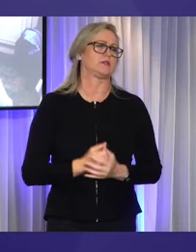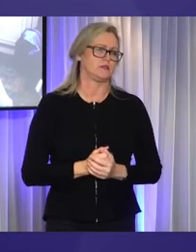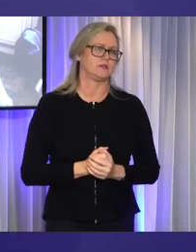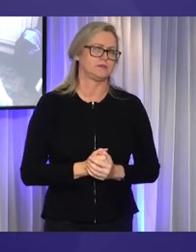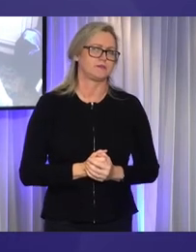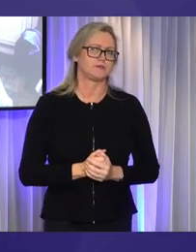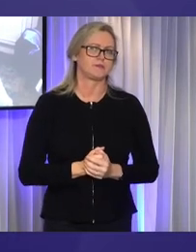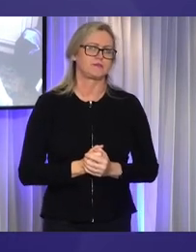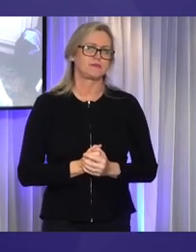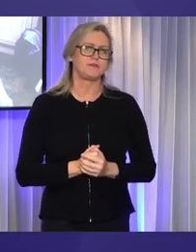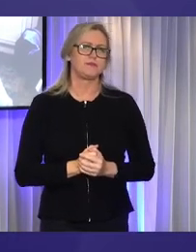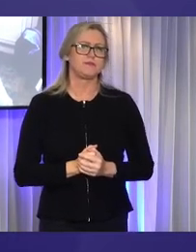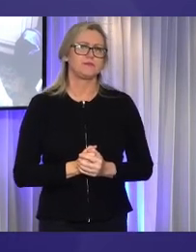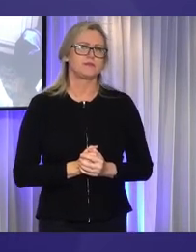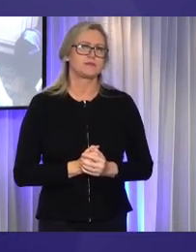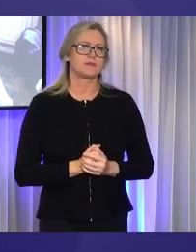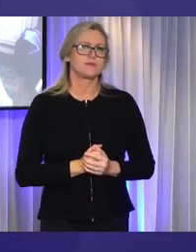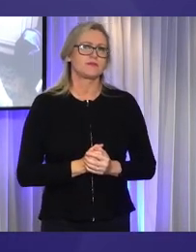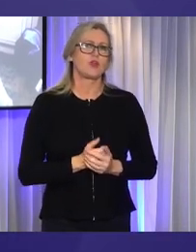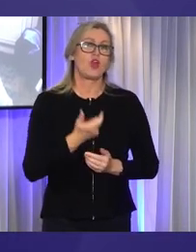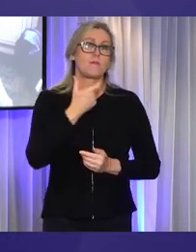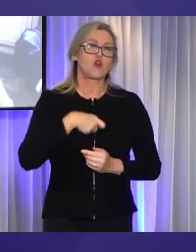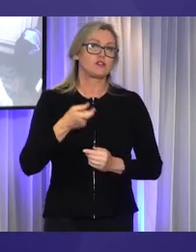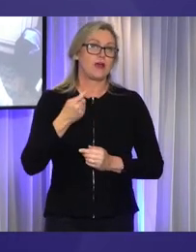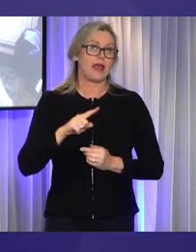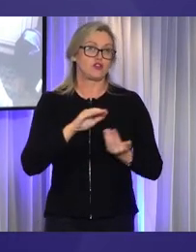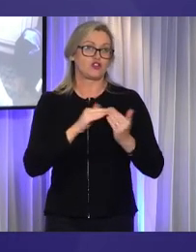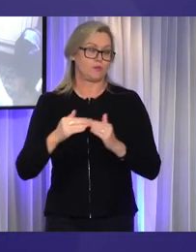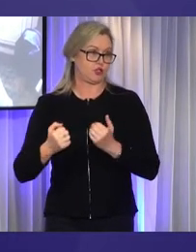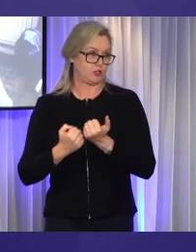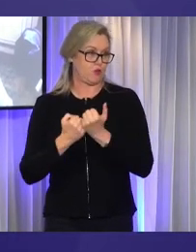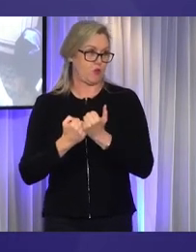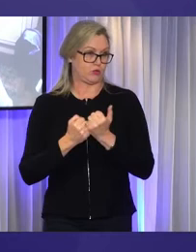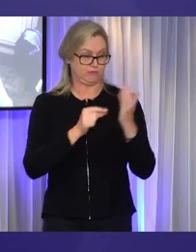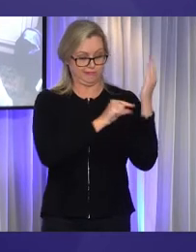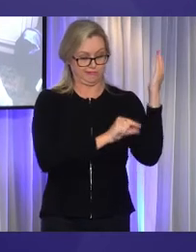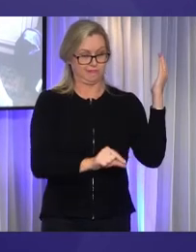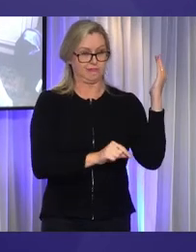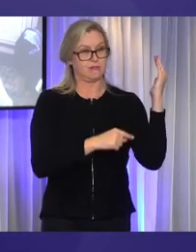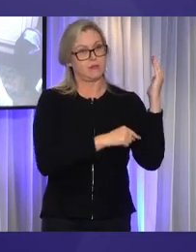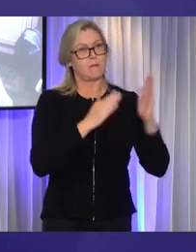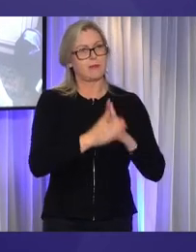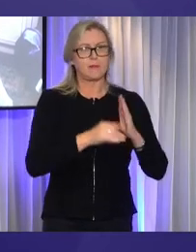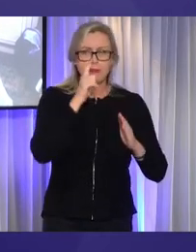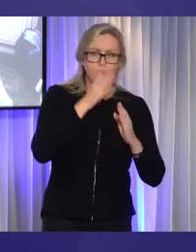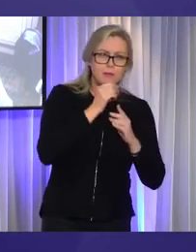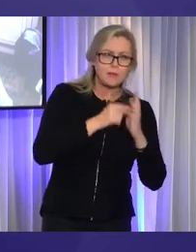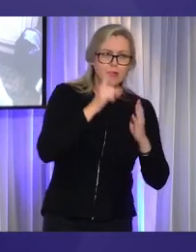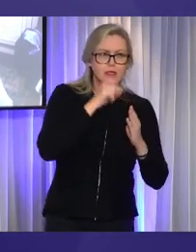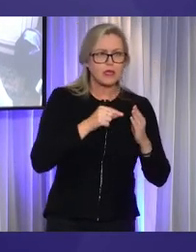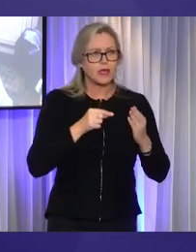The suggested outcome for personal and community support is that people with disability have access to a range of